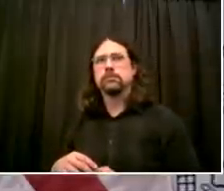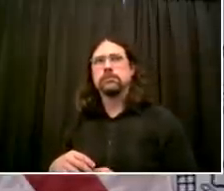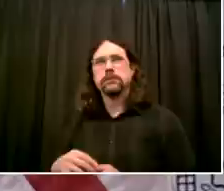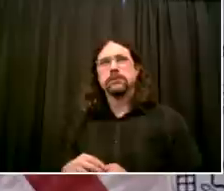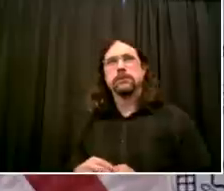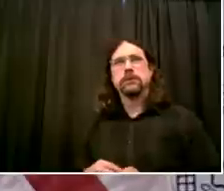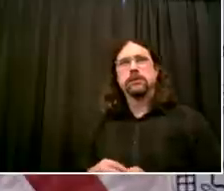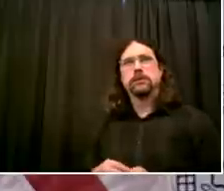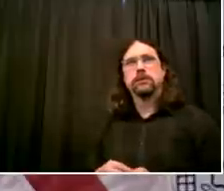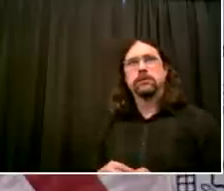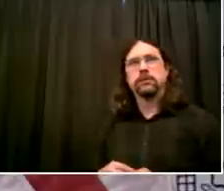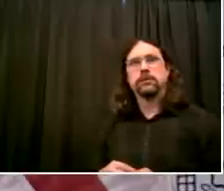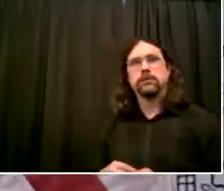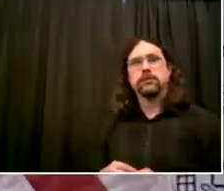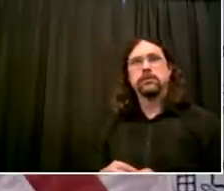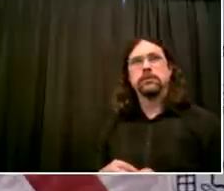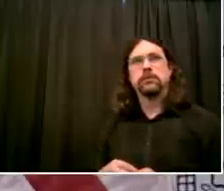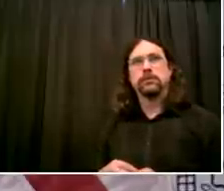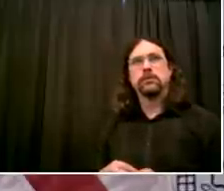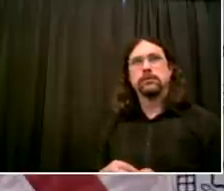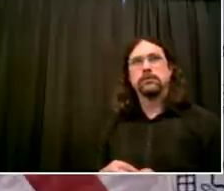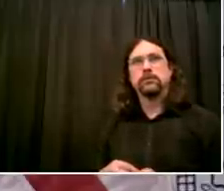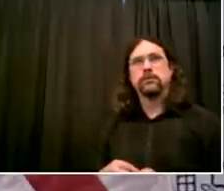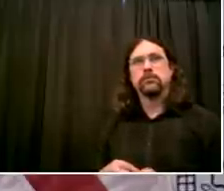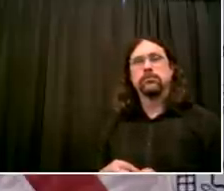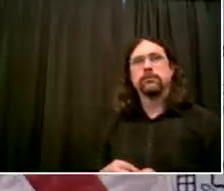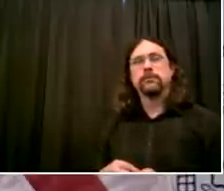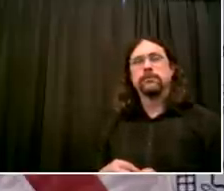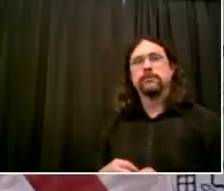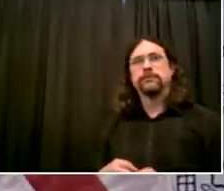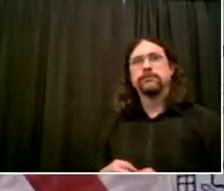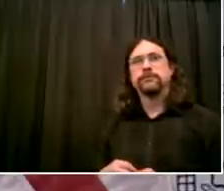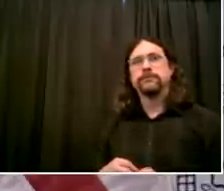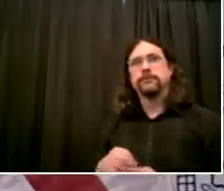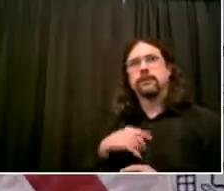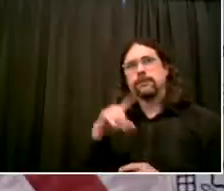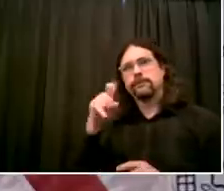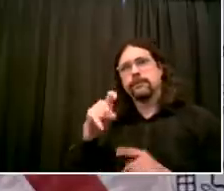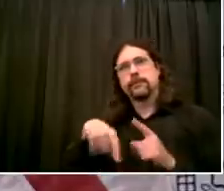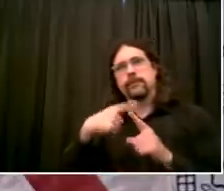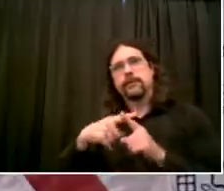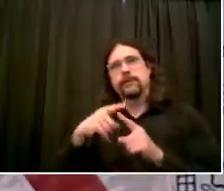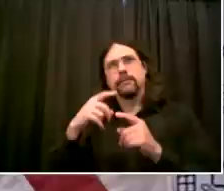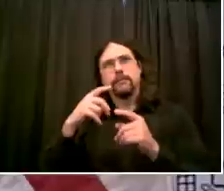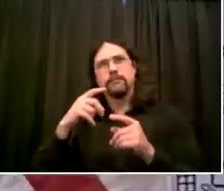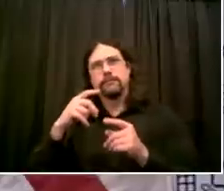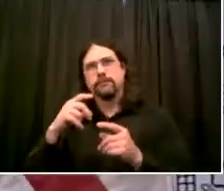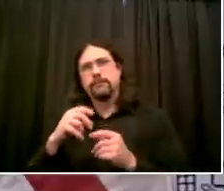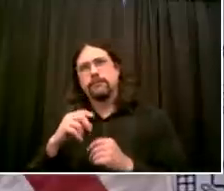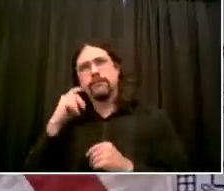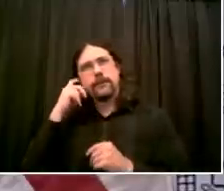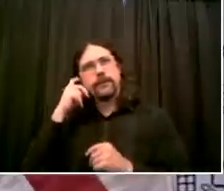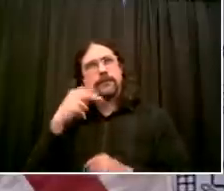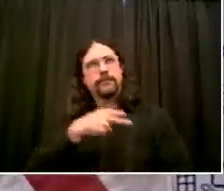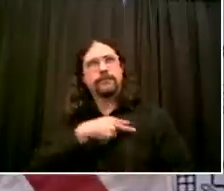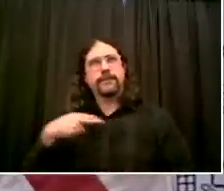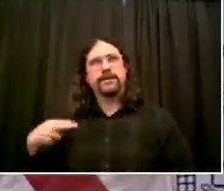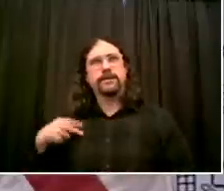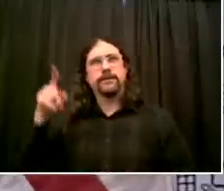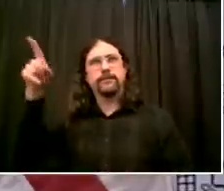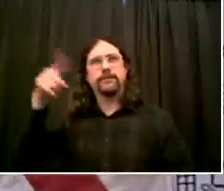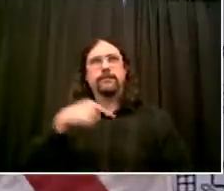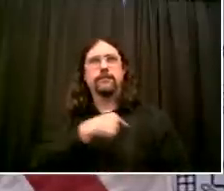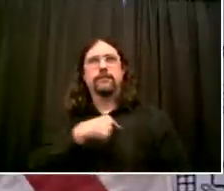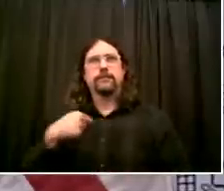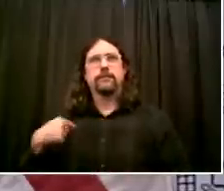Tuesday abruptly shut down a lot of parts of society. So I wondering if could tell people, you know, you've talked about